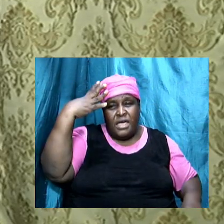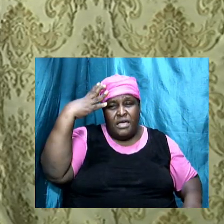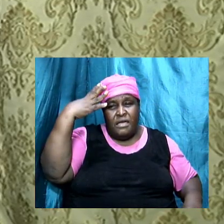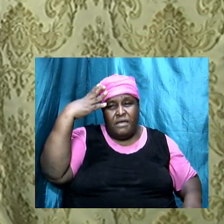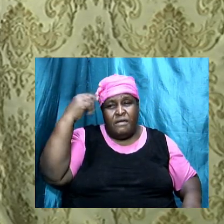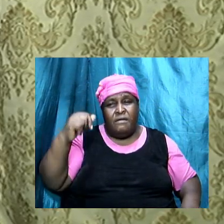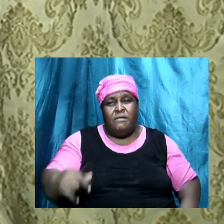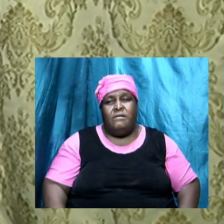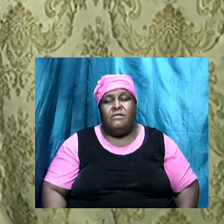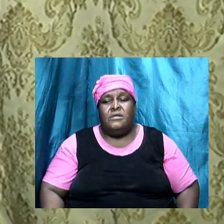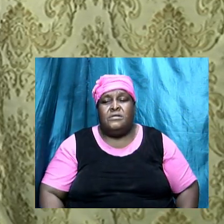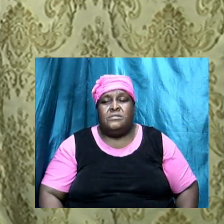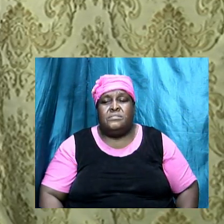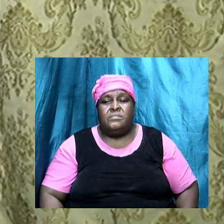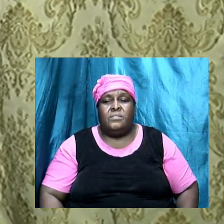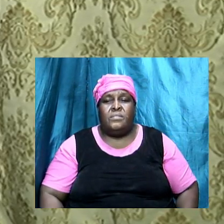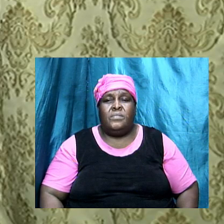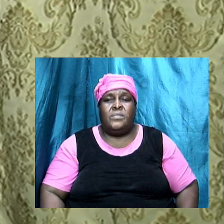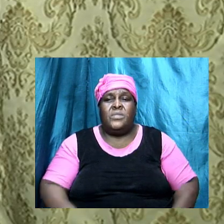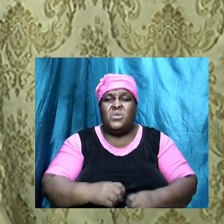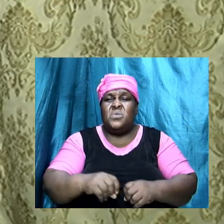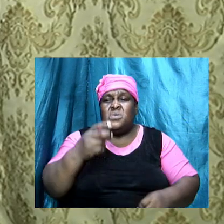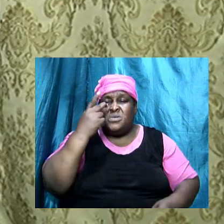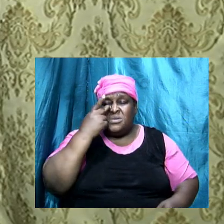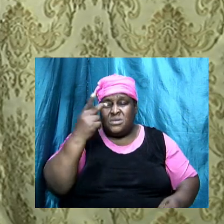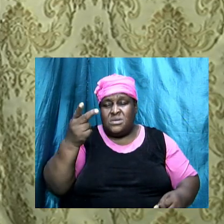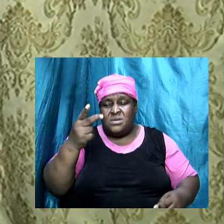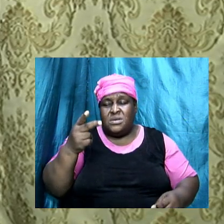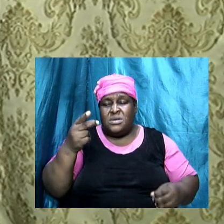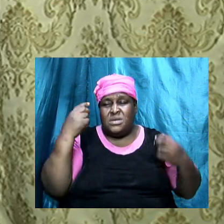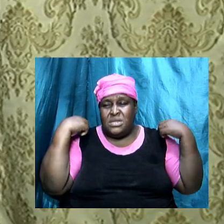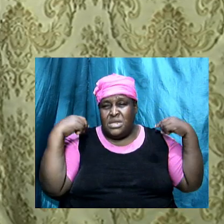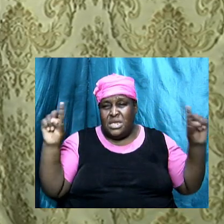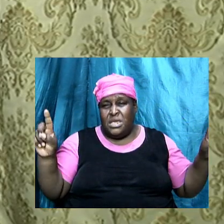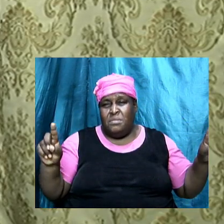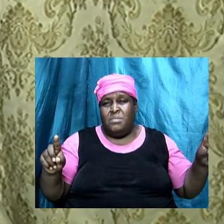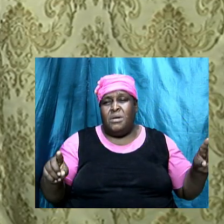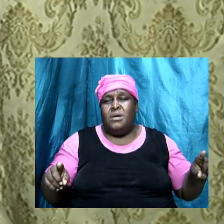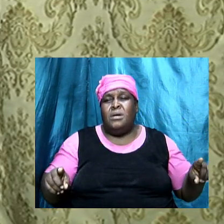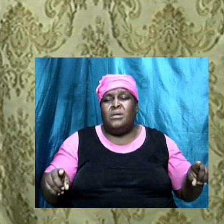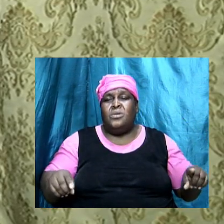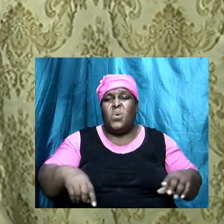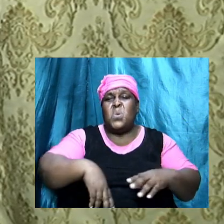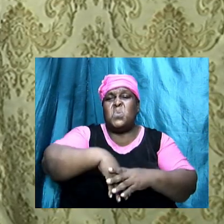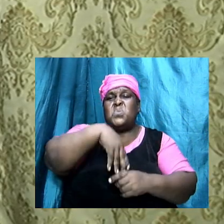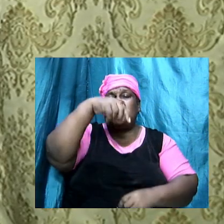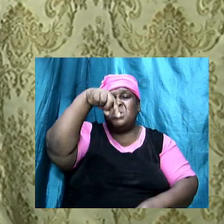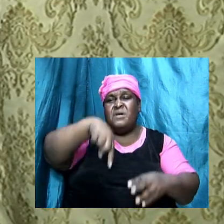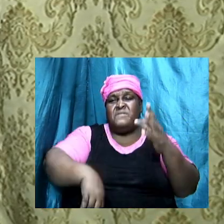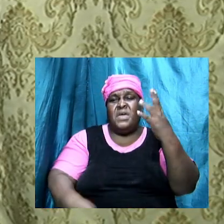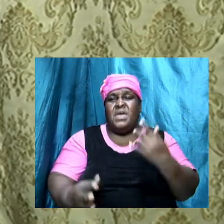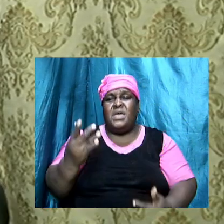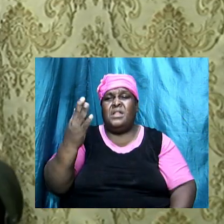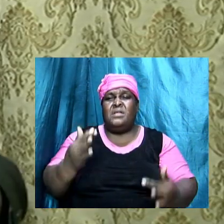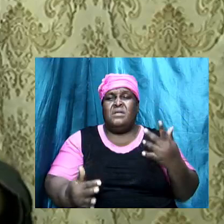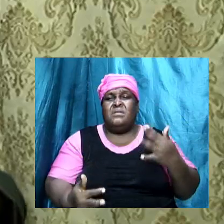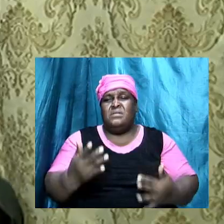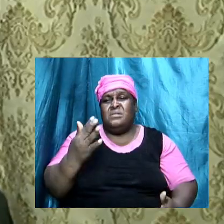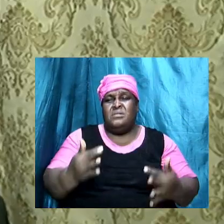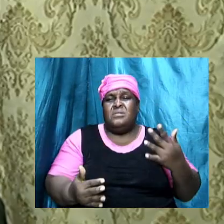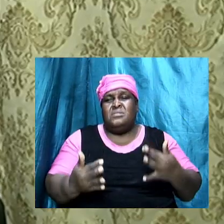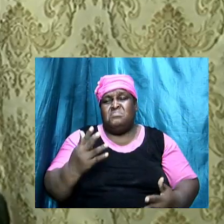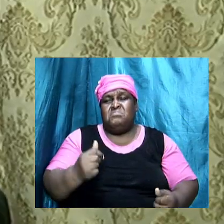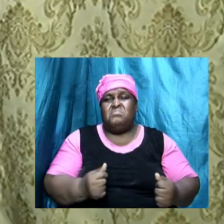that we are going to see demons come up from hell. Let us not think that we are going to see principalities and